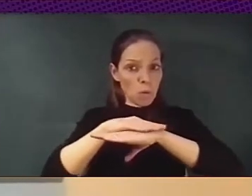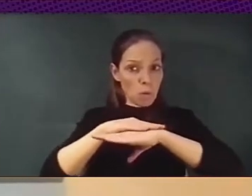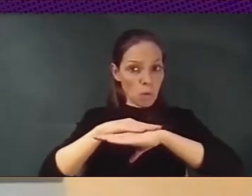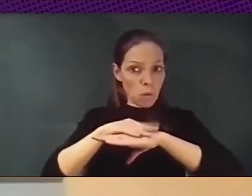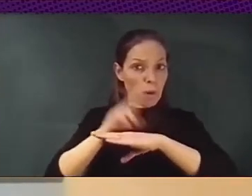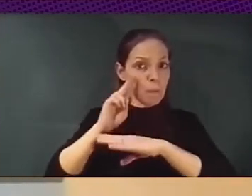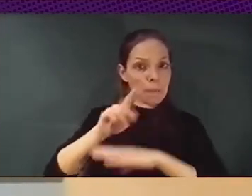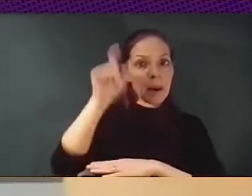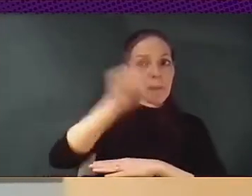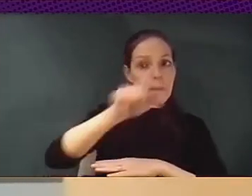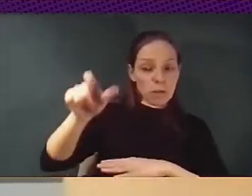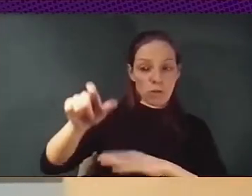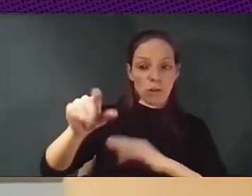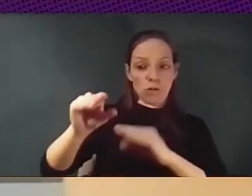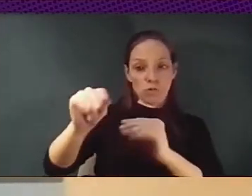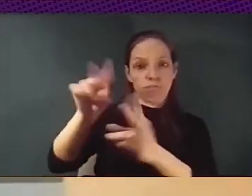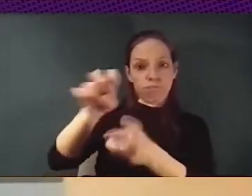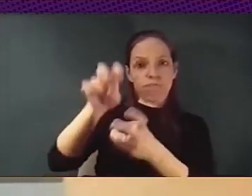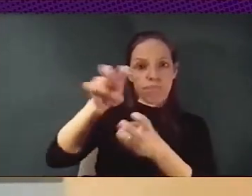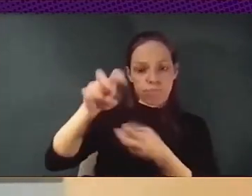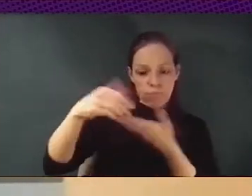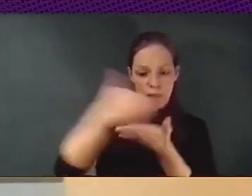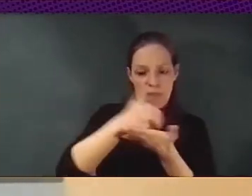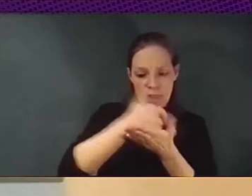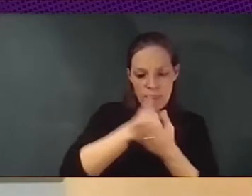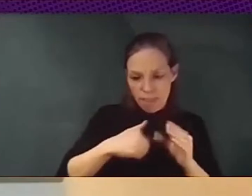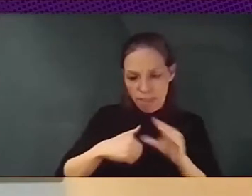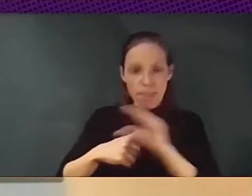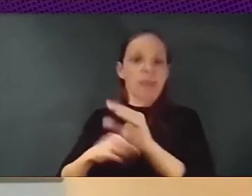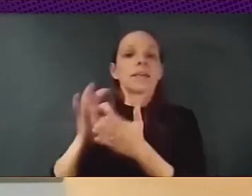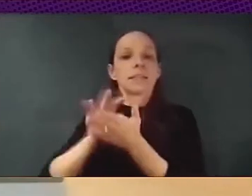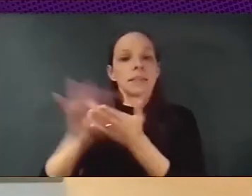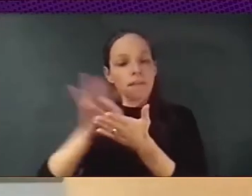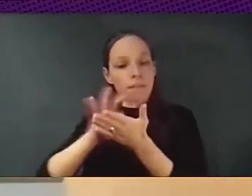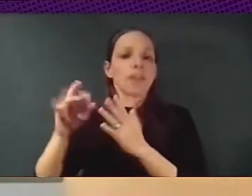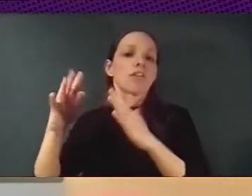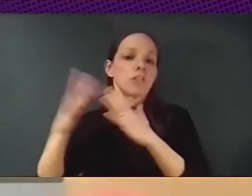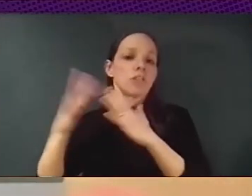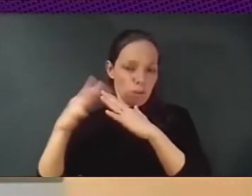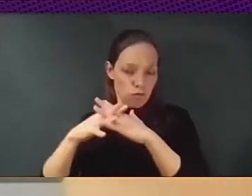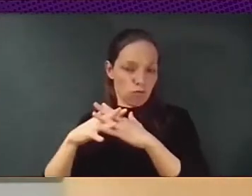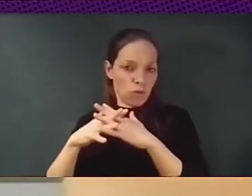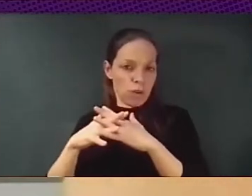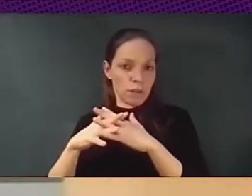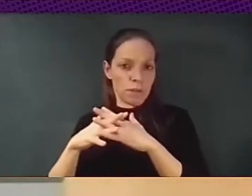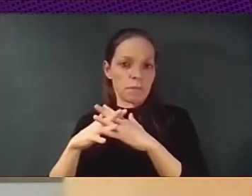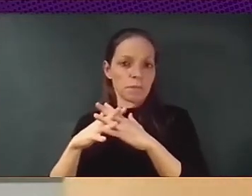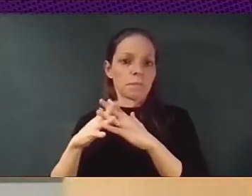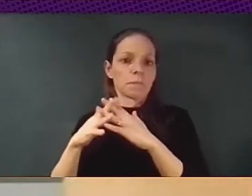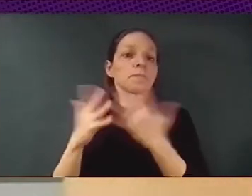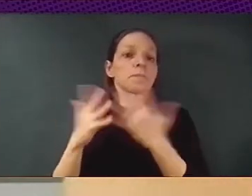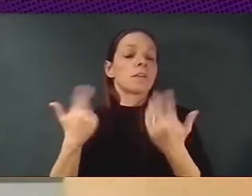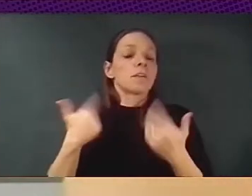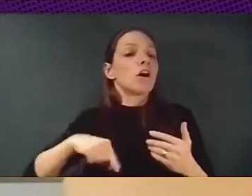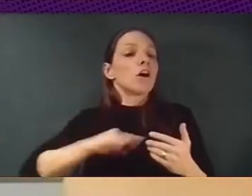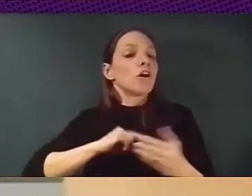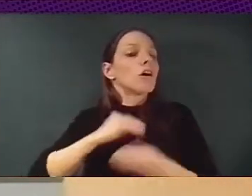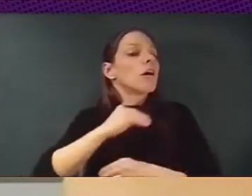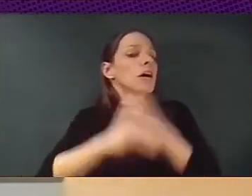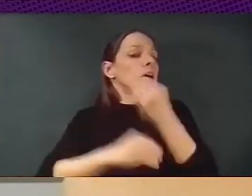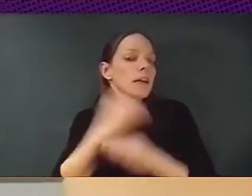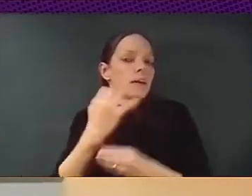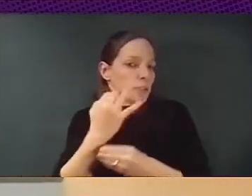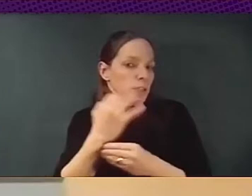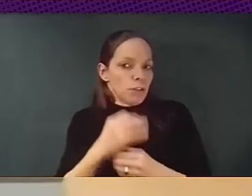and infrastructures. So what we've done is we have introduced data sovereignty closes in public